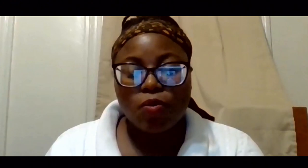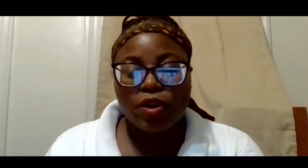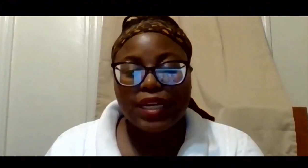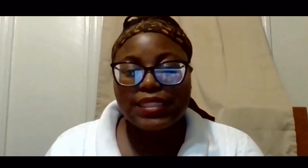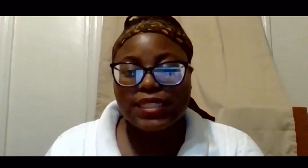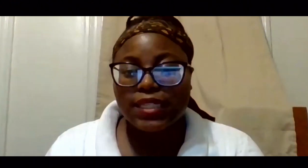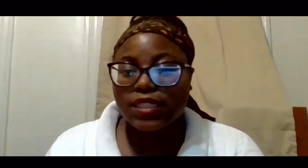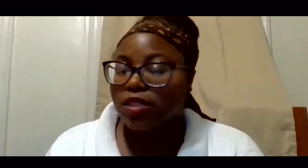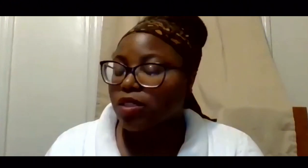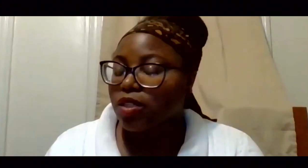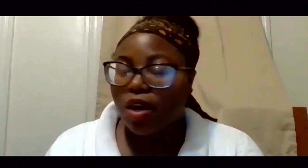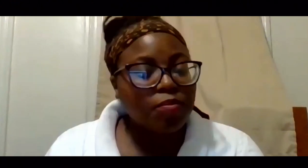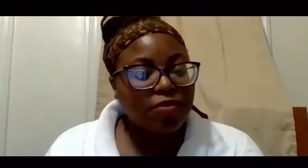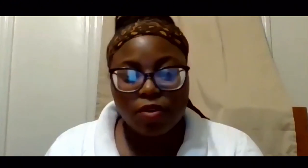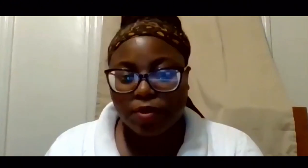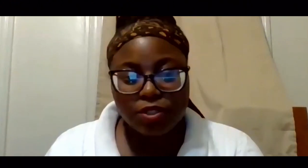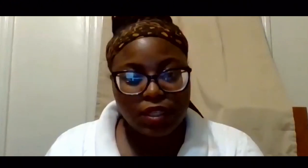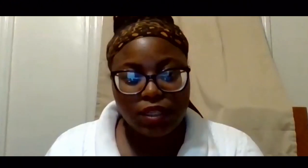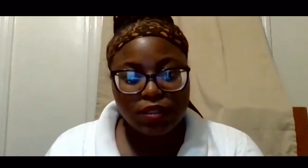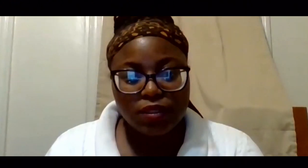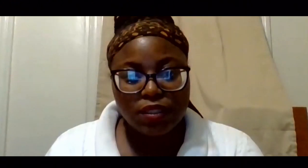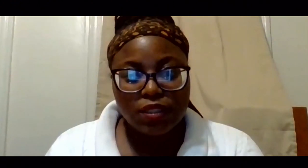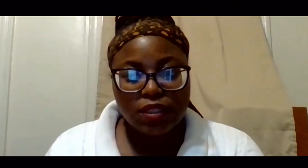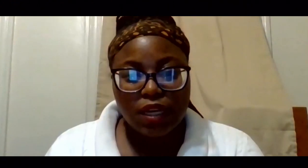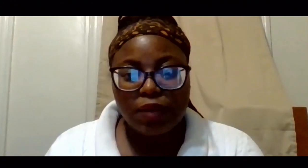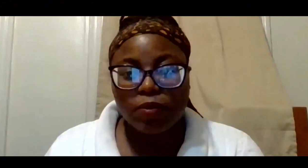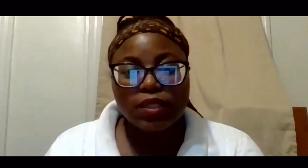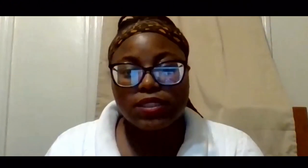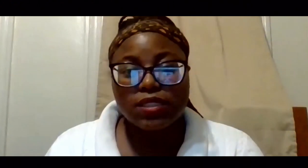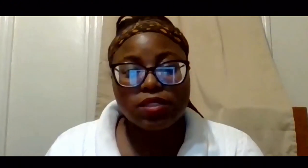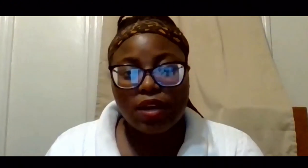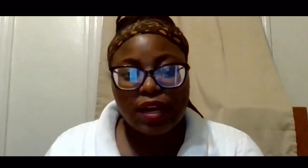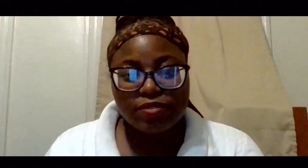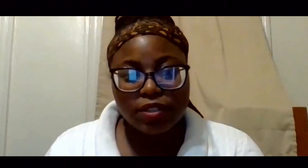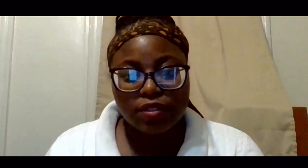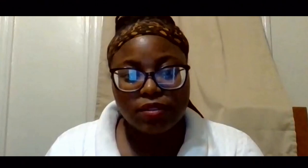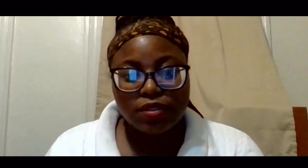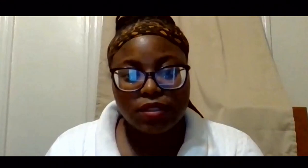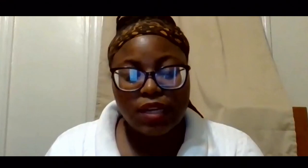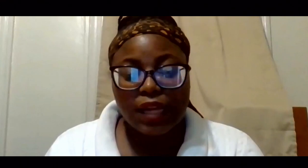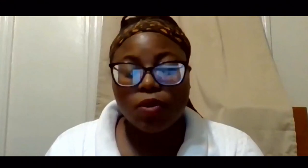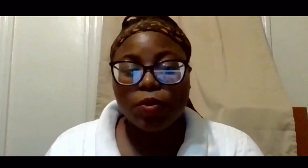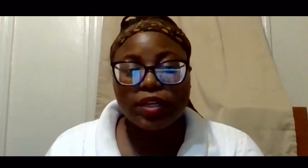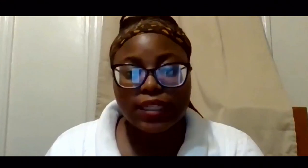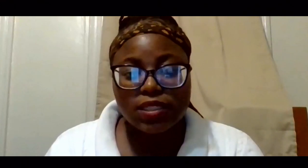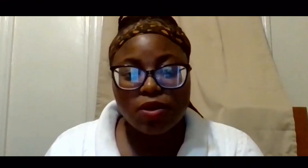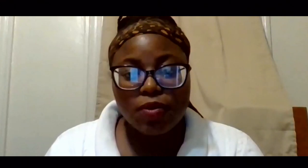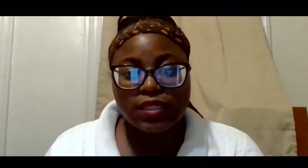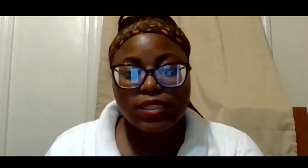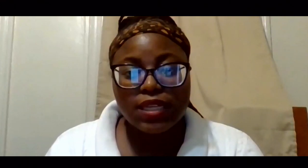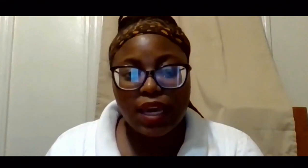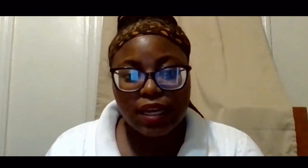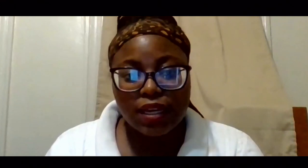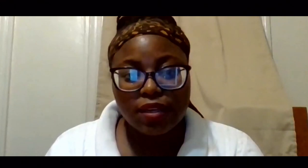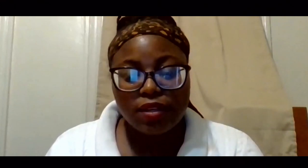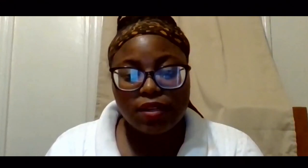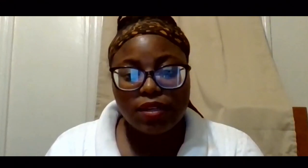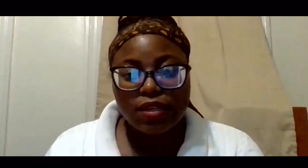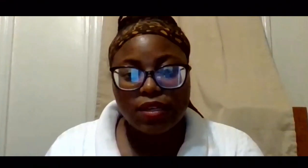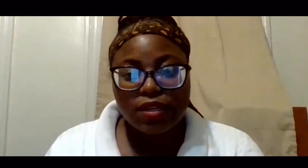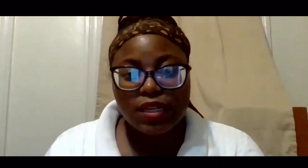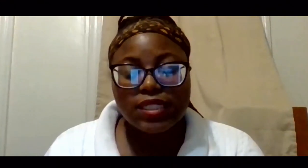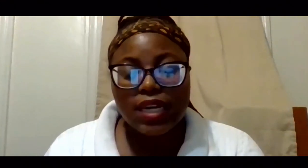were existent long before Pedrini and will exist long after. And the work that it's going to take